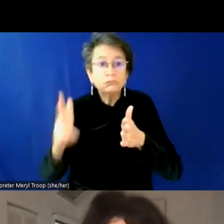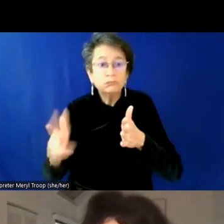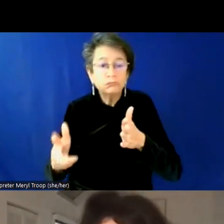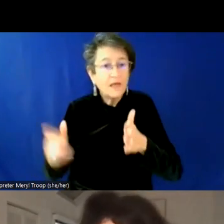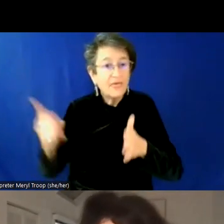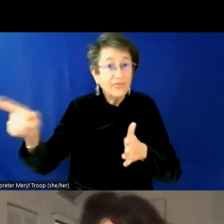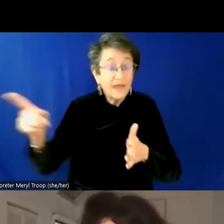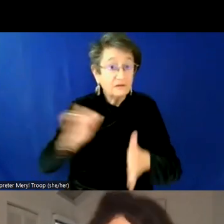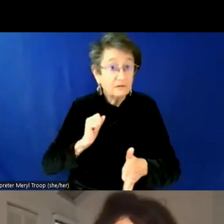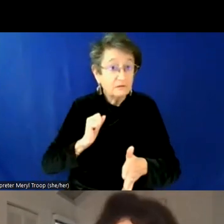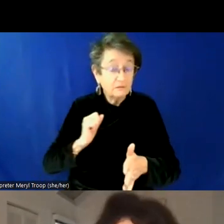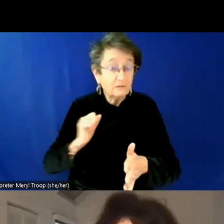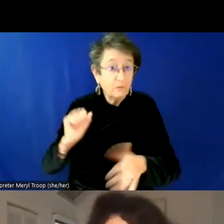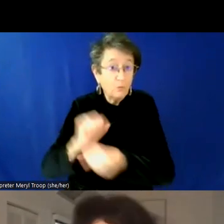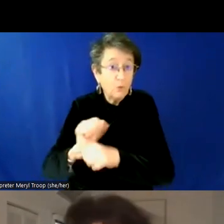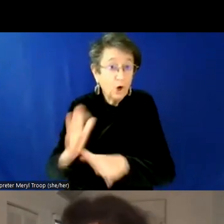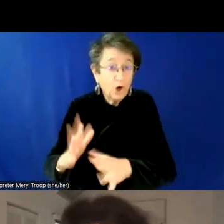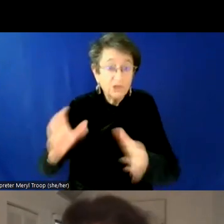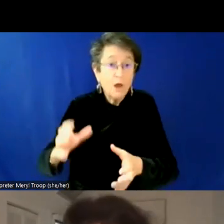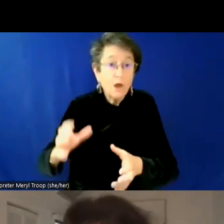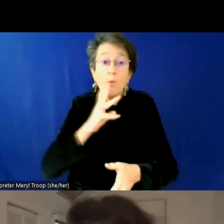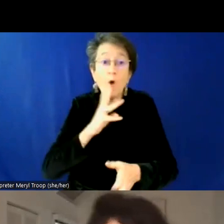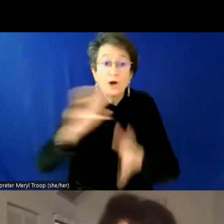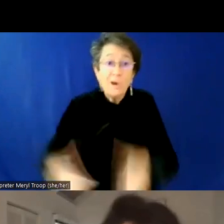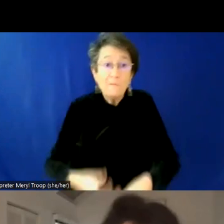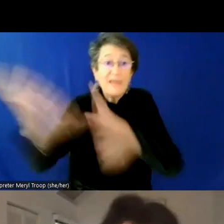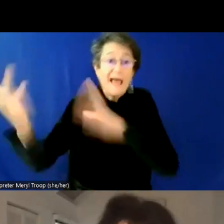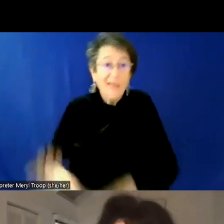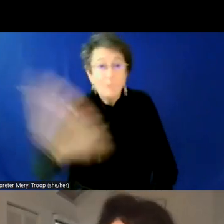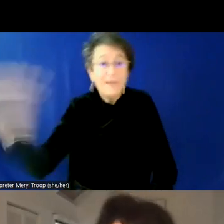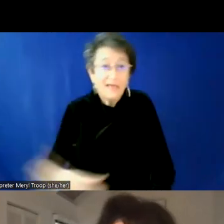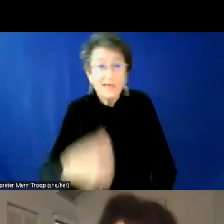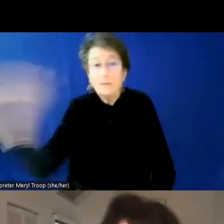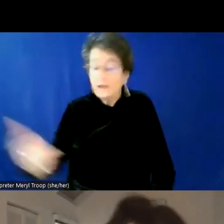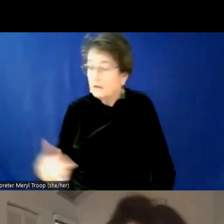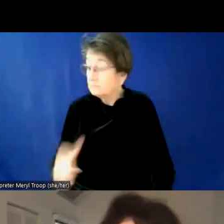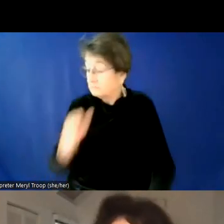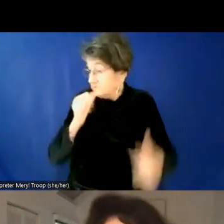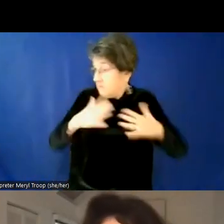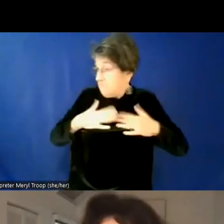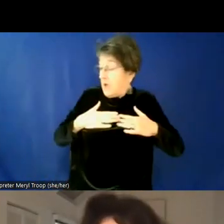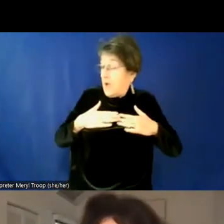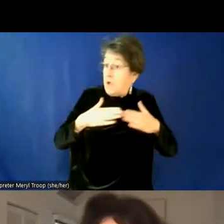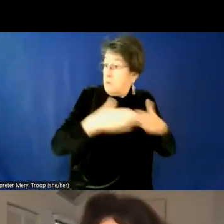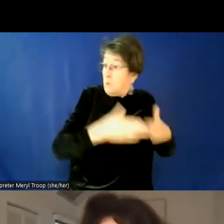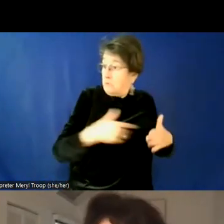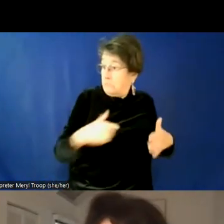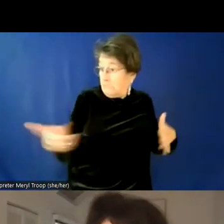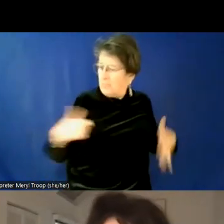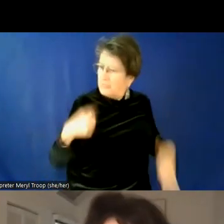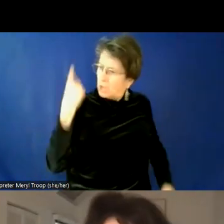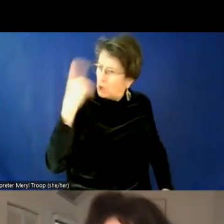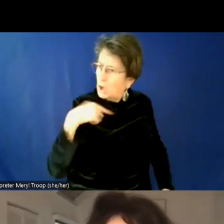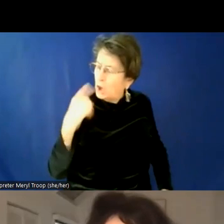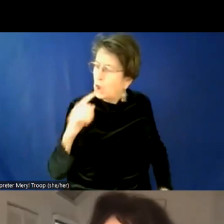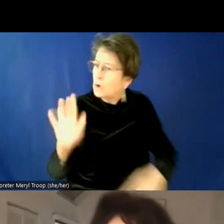And I could just say, well, you know, that's not my boat. It's their boat and boy, they look busy. Um, they're